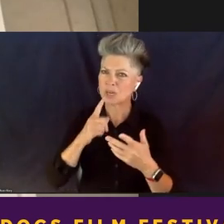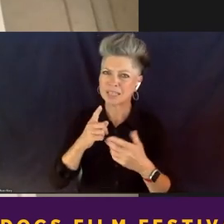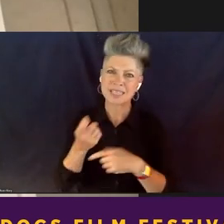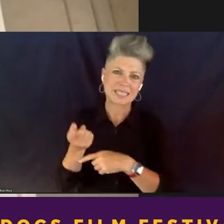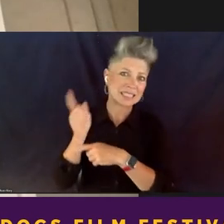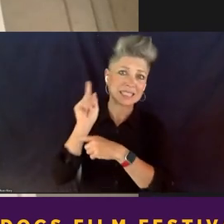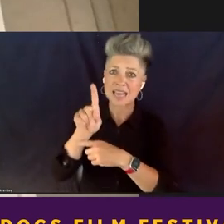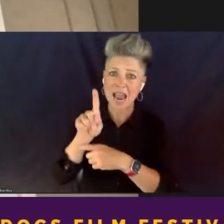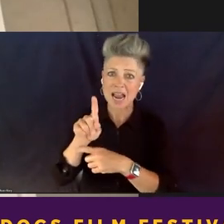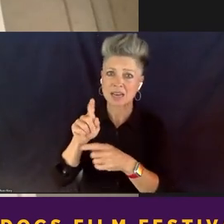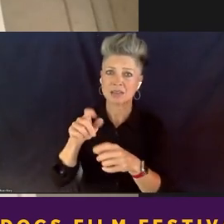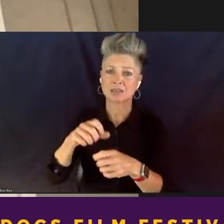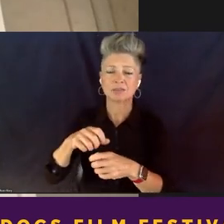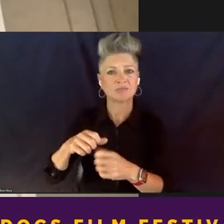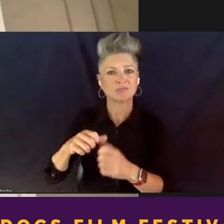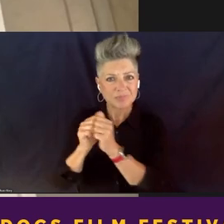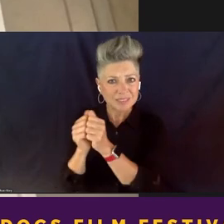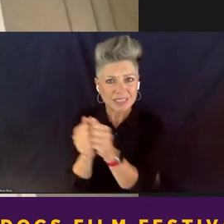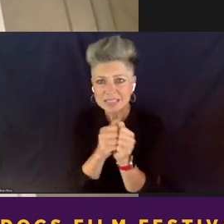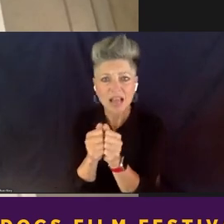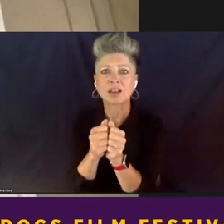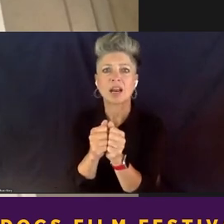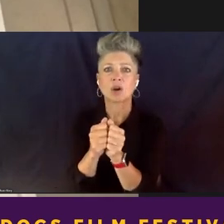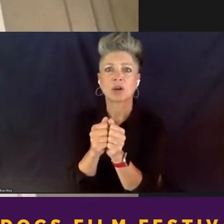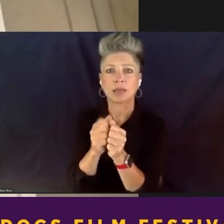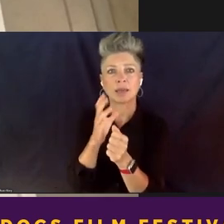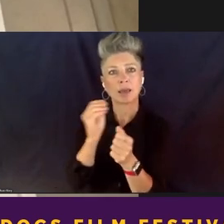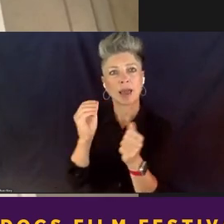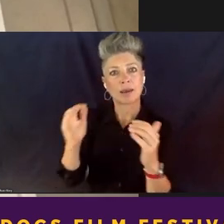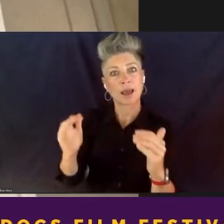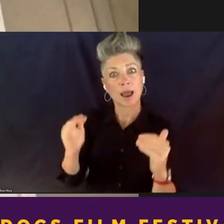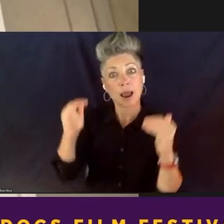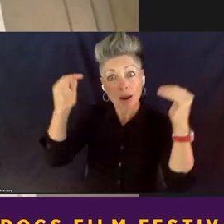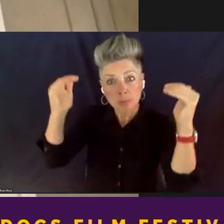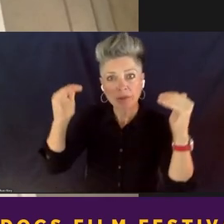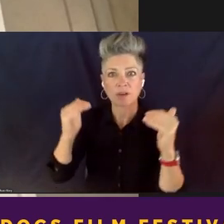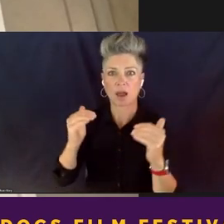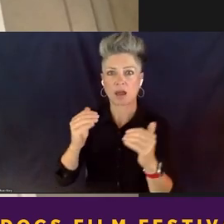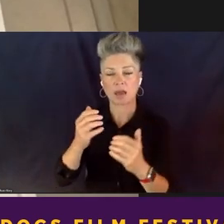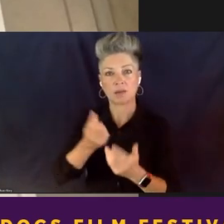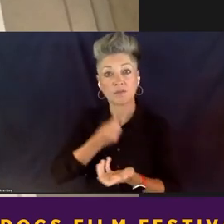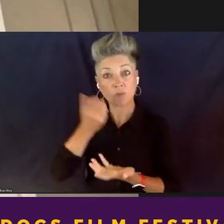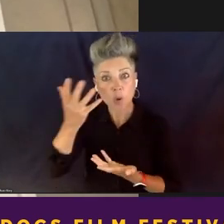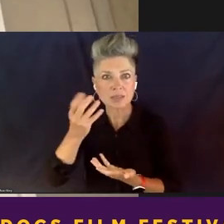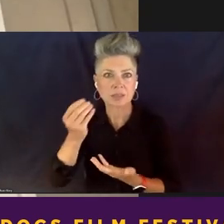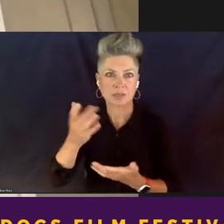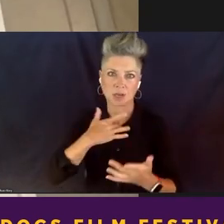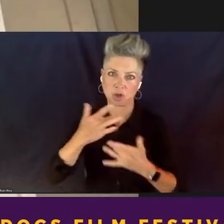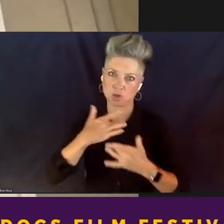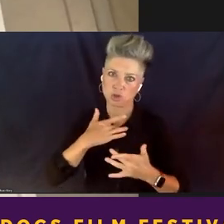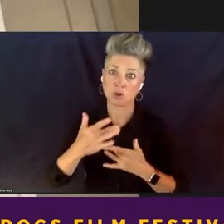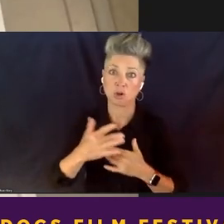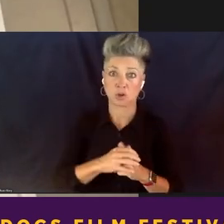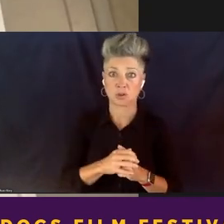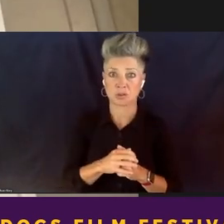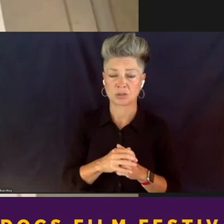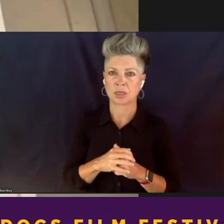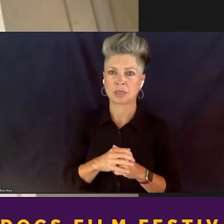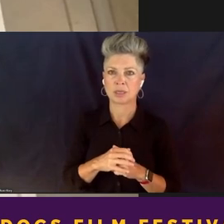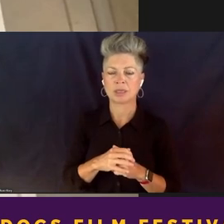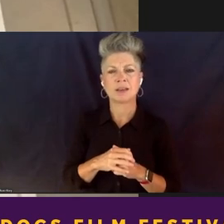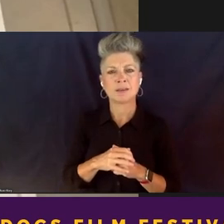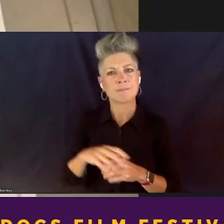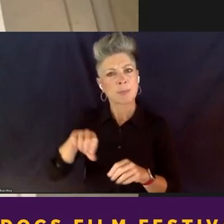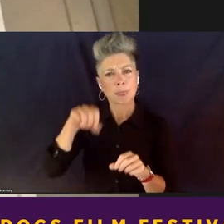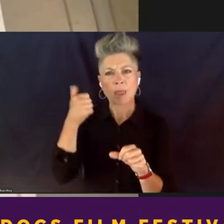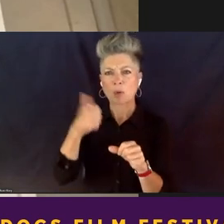that's also willing to amplify these voices and concerns. I remember growing up on Eyes on